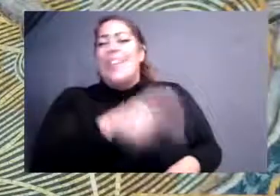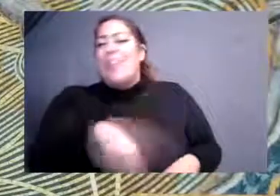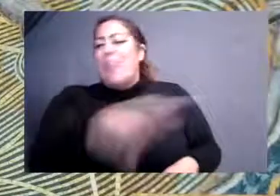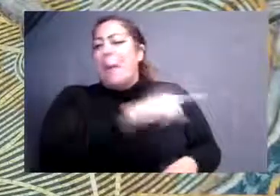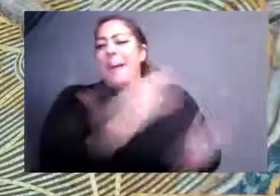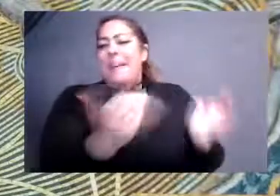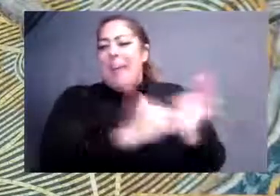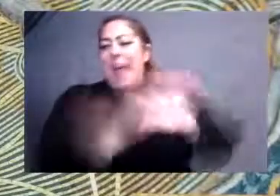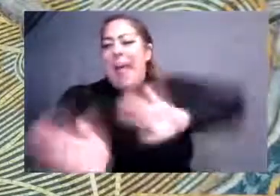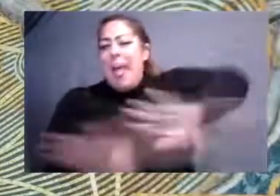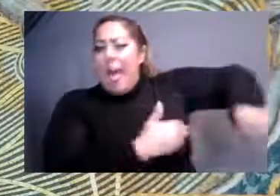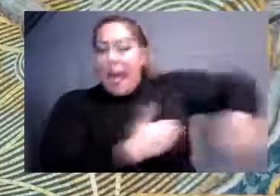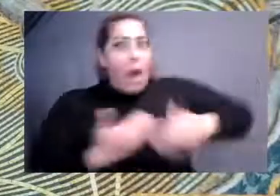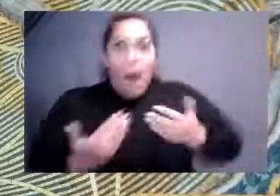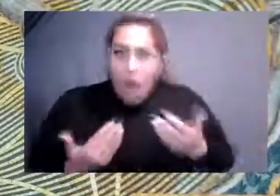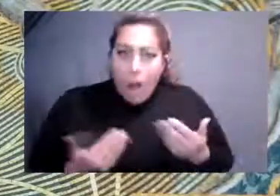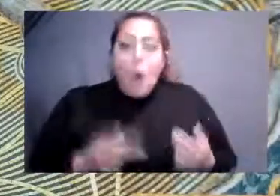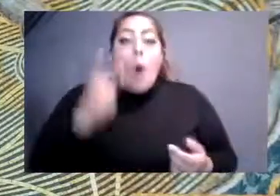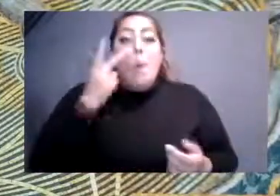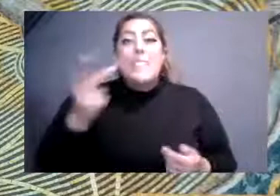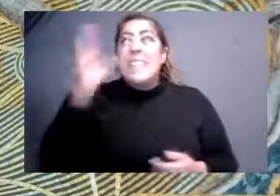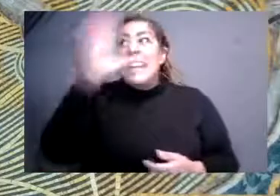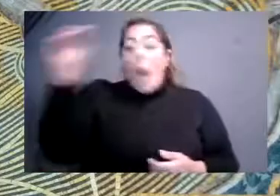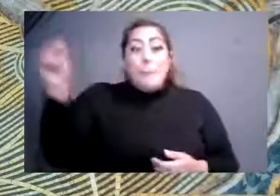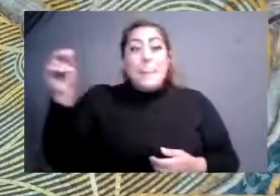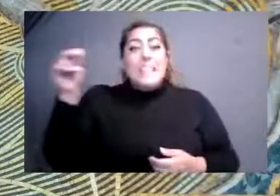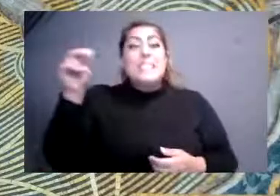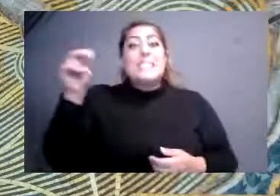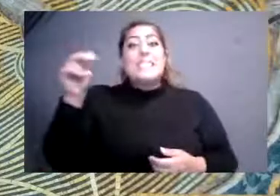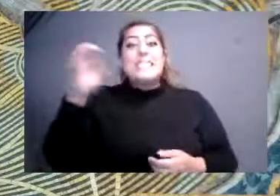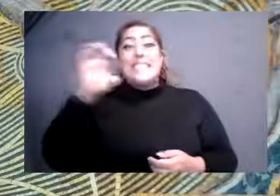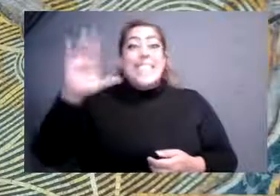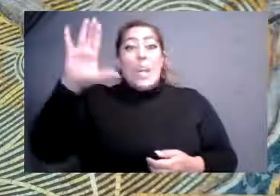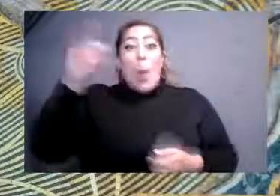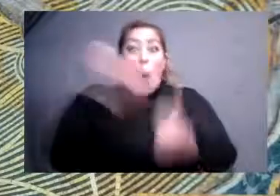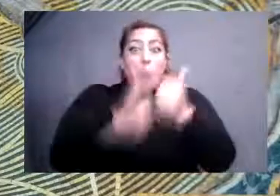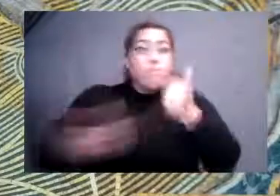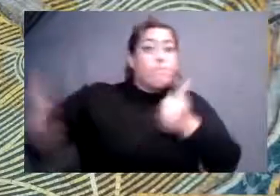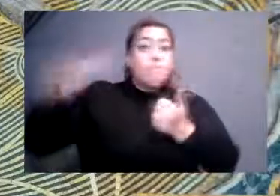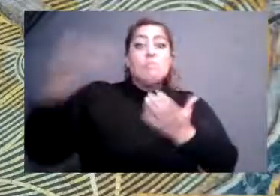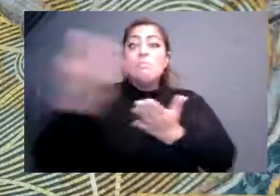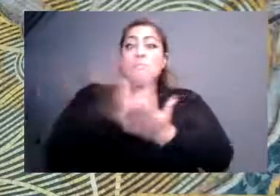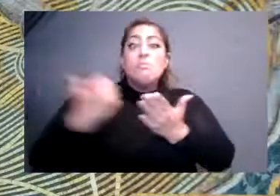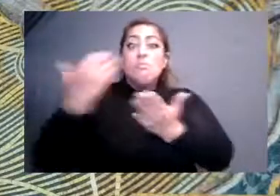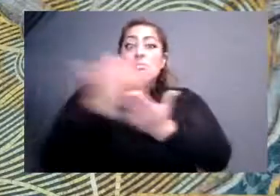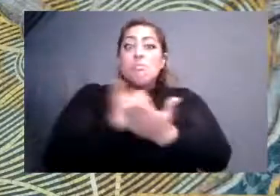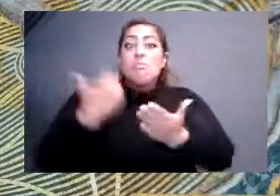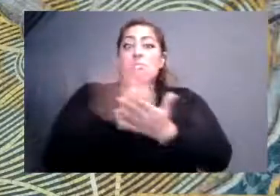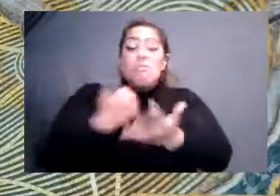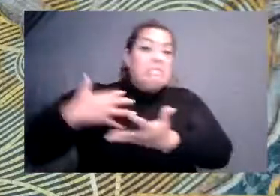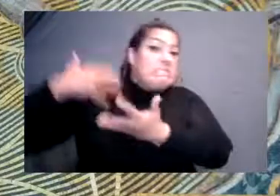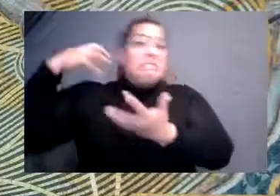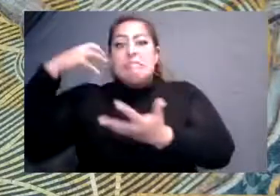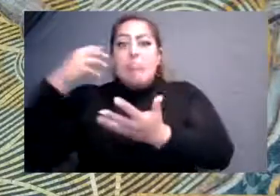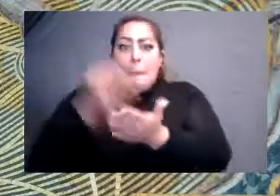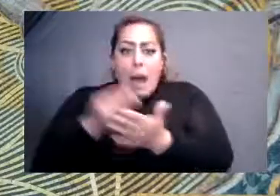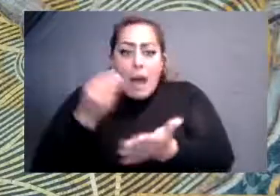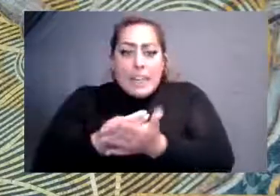see, again, companies making billions of dollars coming out of this crisis that we've been in and not able to find